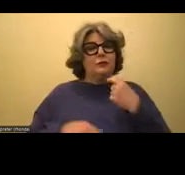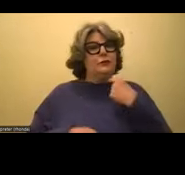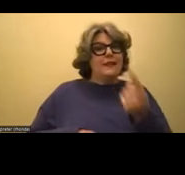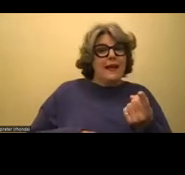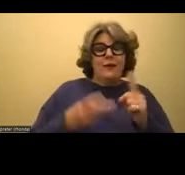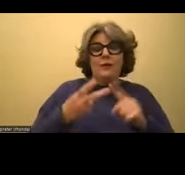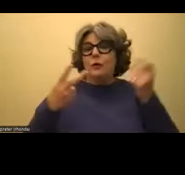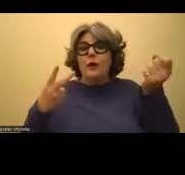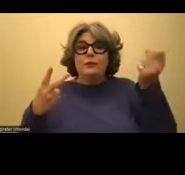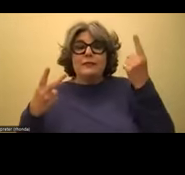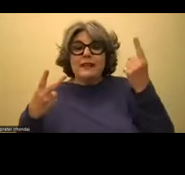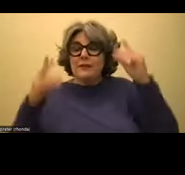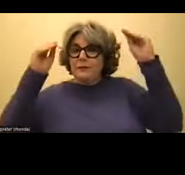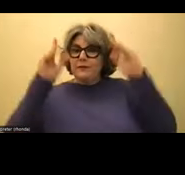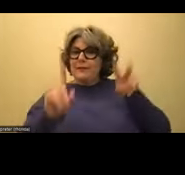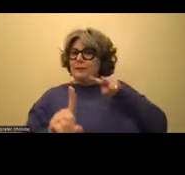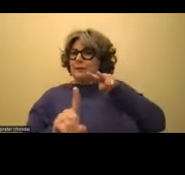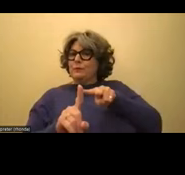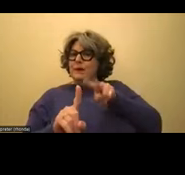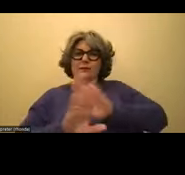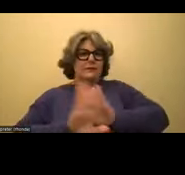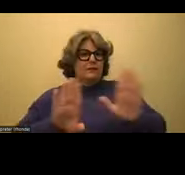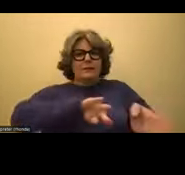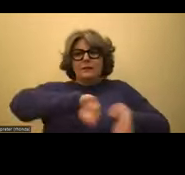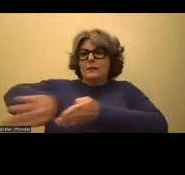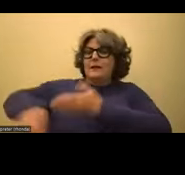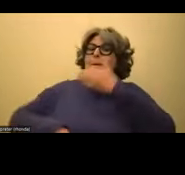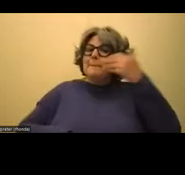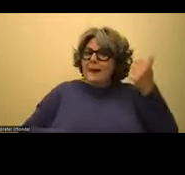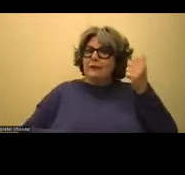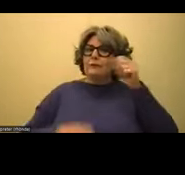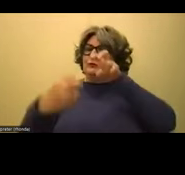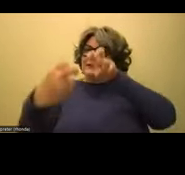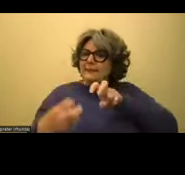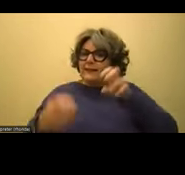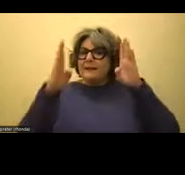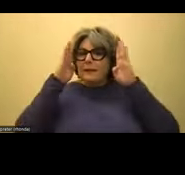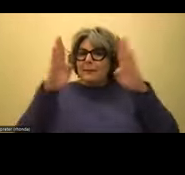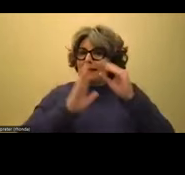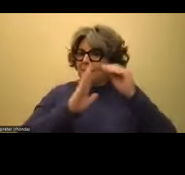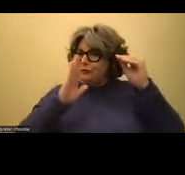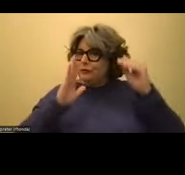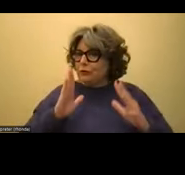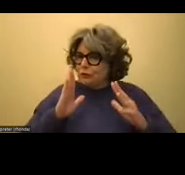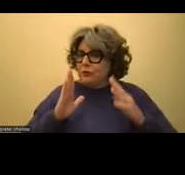understand from their point of view and just listen to us because we know why we need what we need.